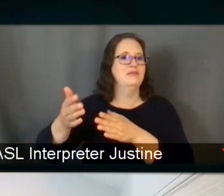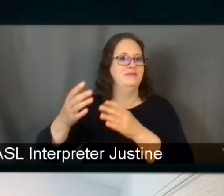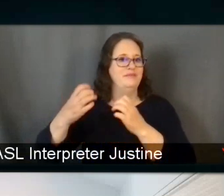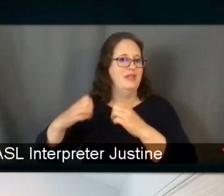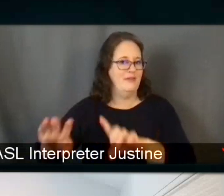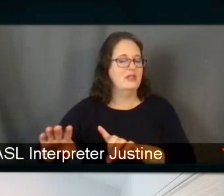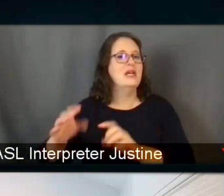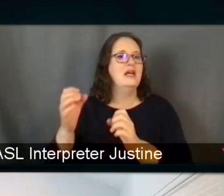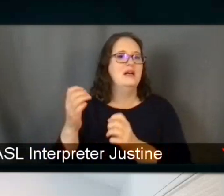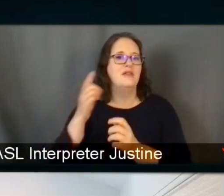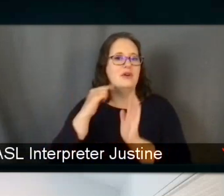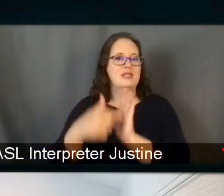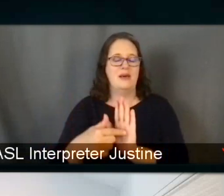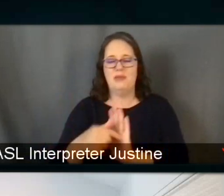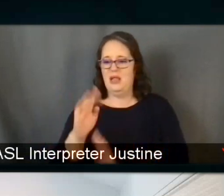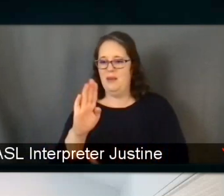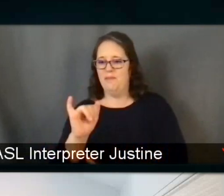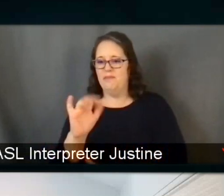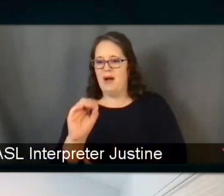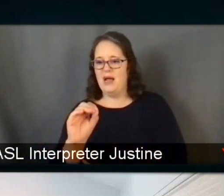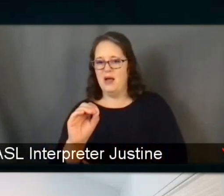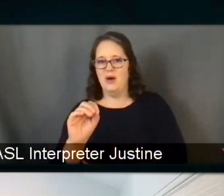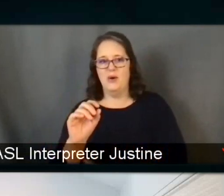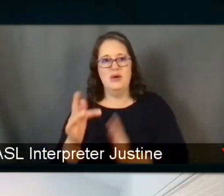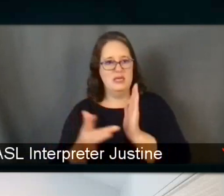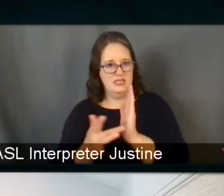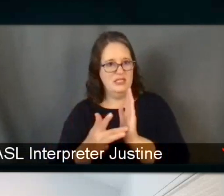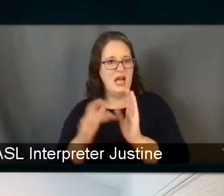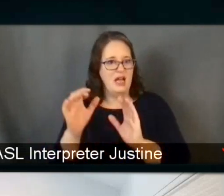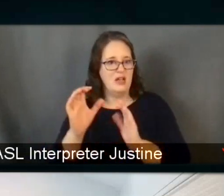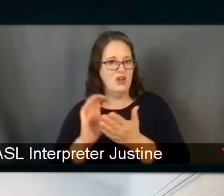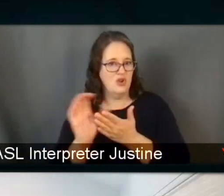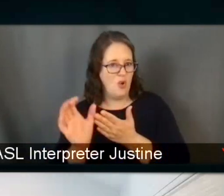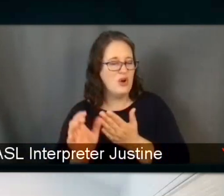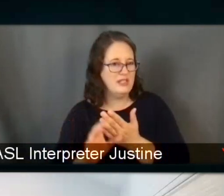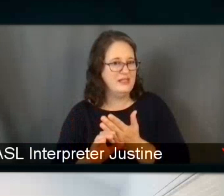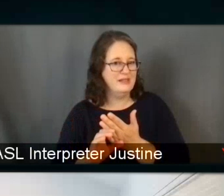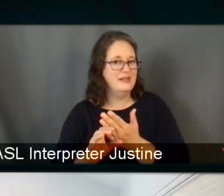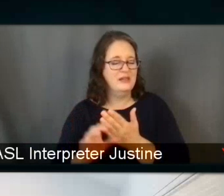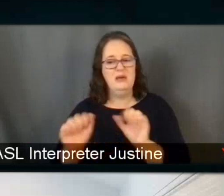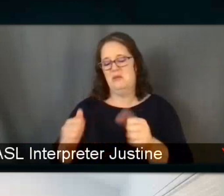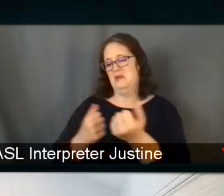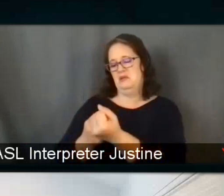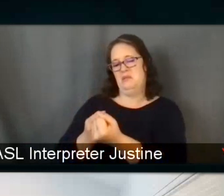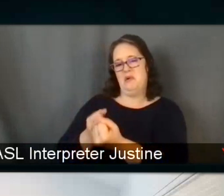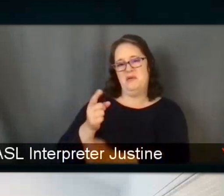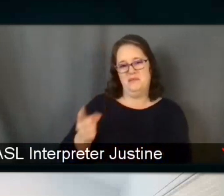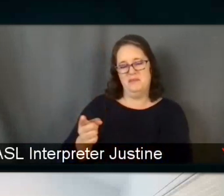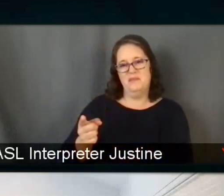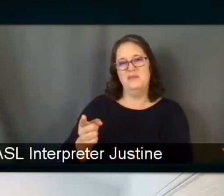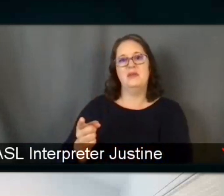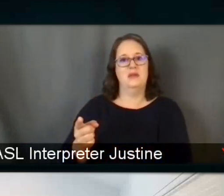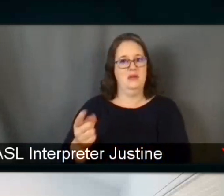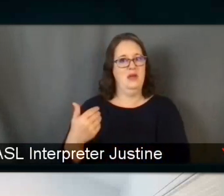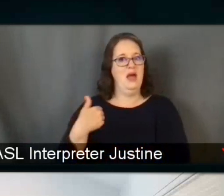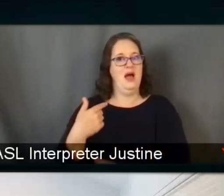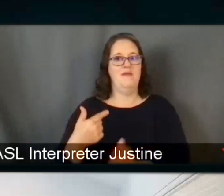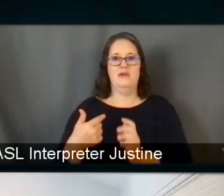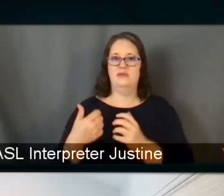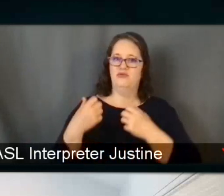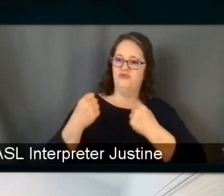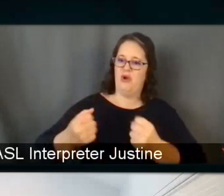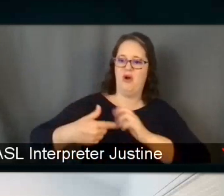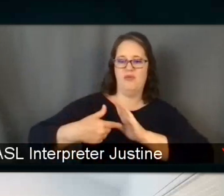biotech courses, for example, that we can help support. But yeah, very strong representation of districts